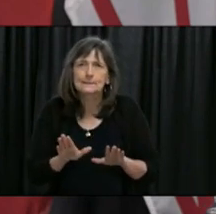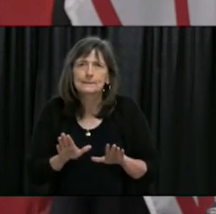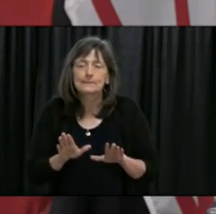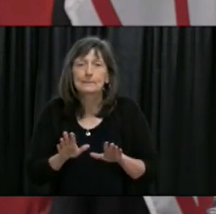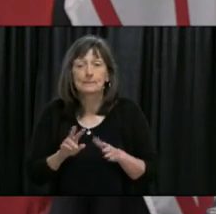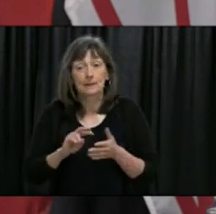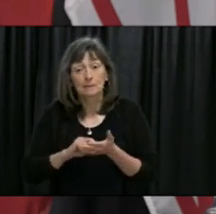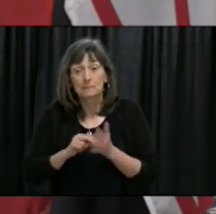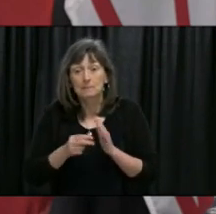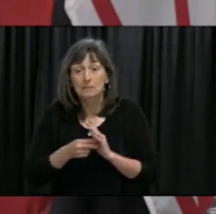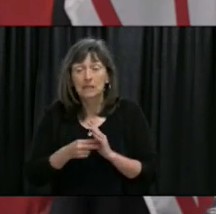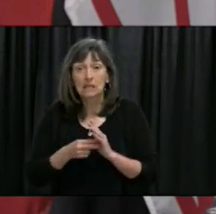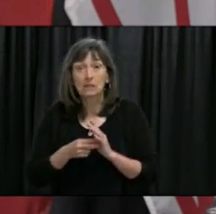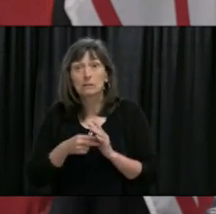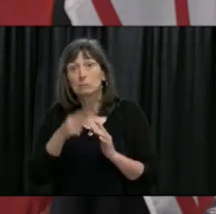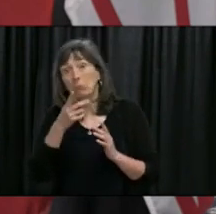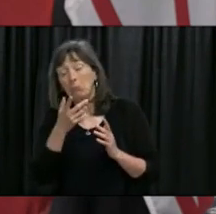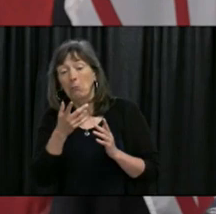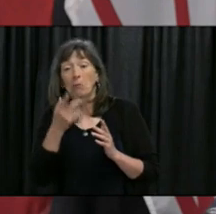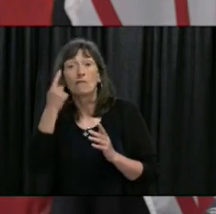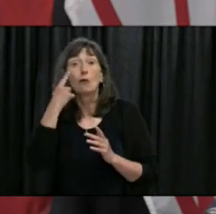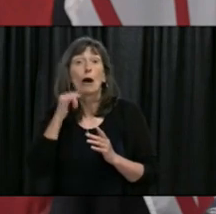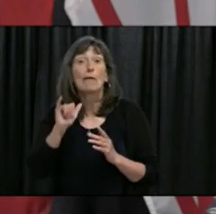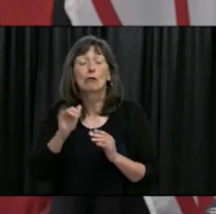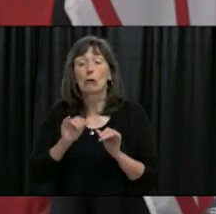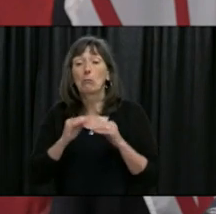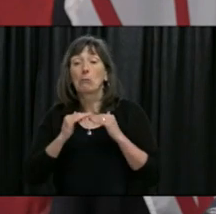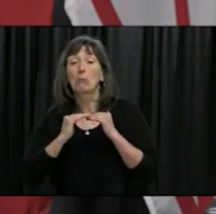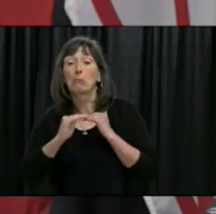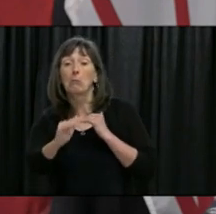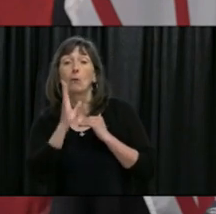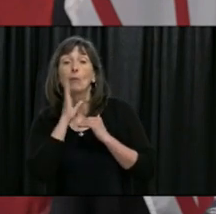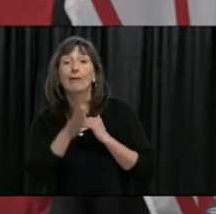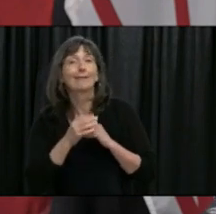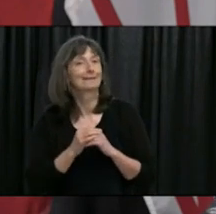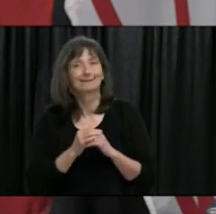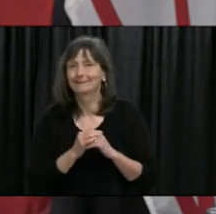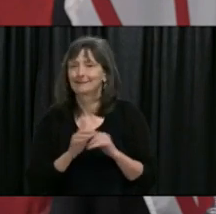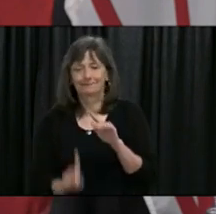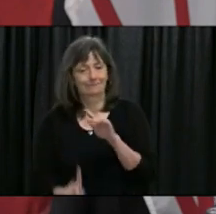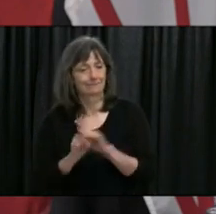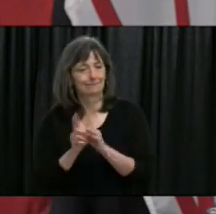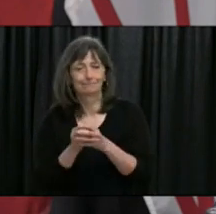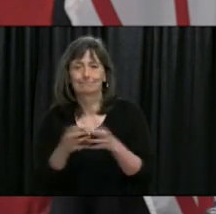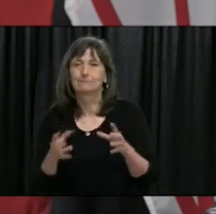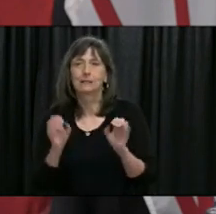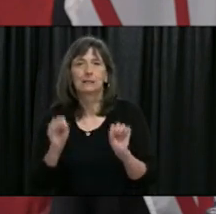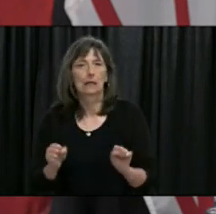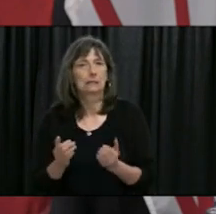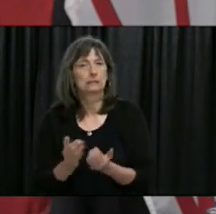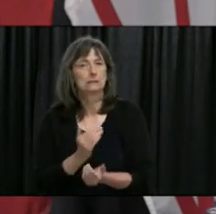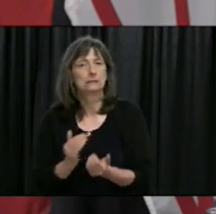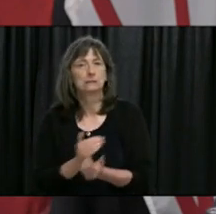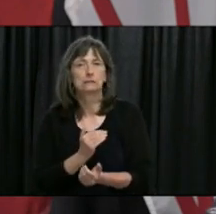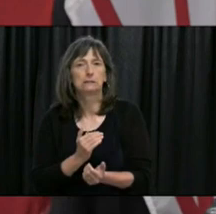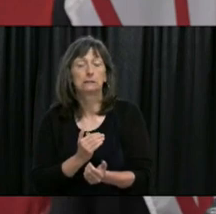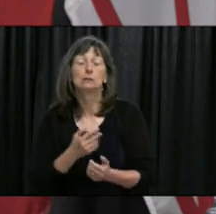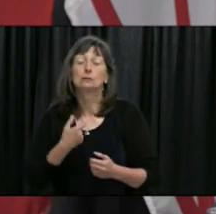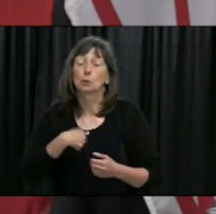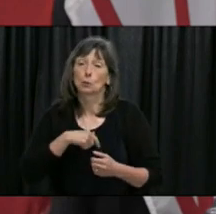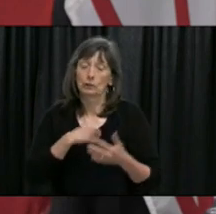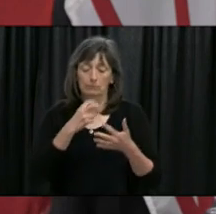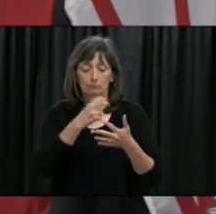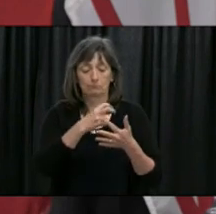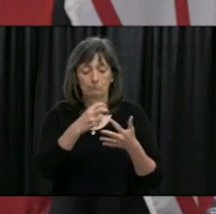does not necessarily mean that you cannot have an outbreak into the future so as we work our way through our alert level it's